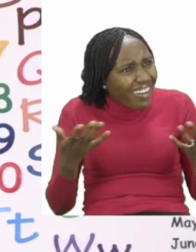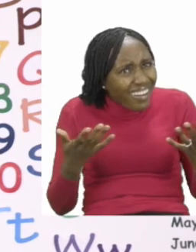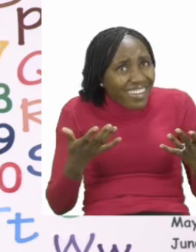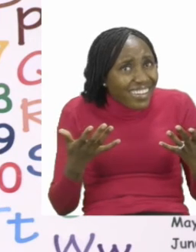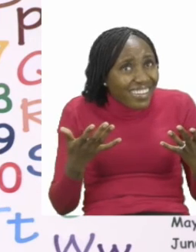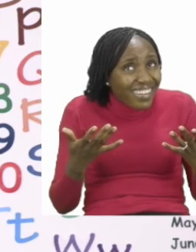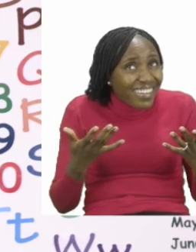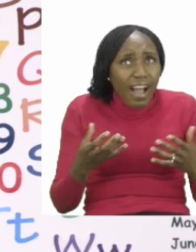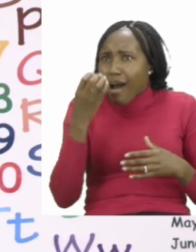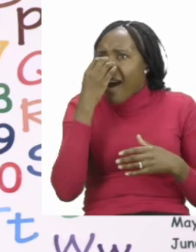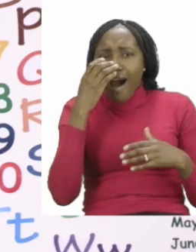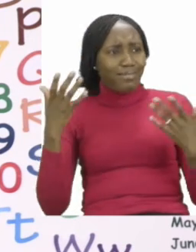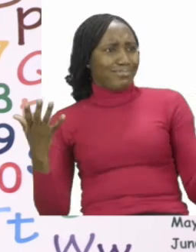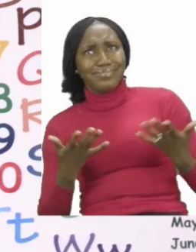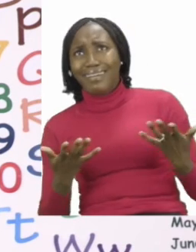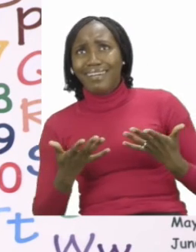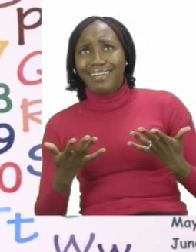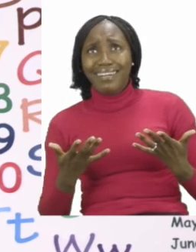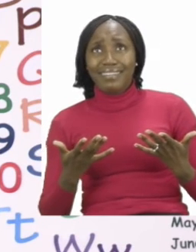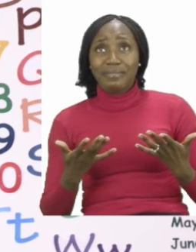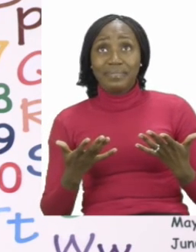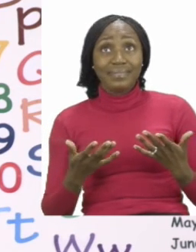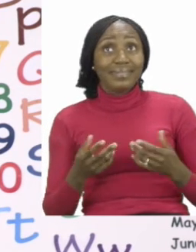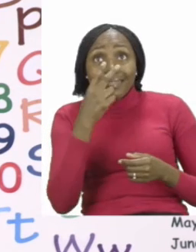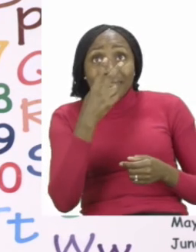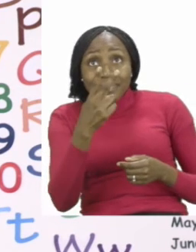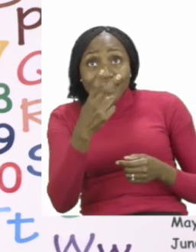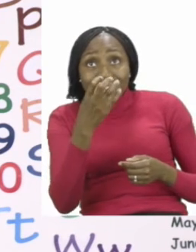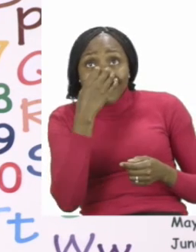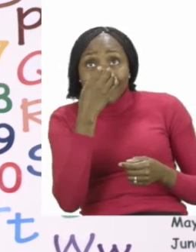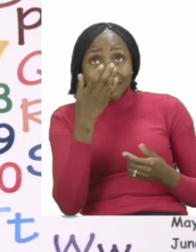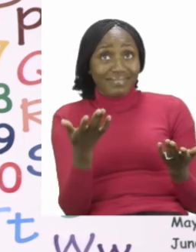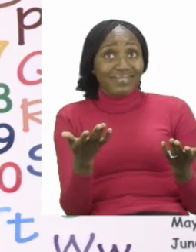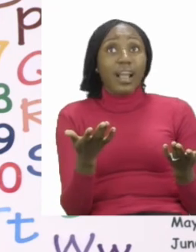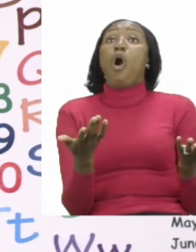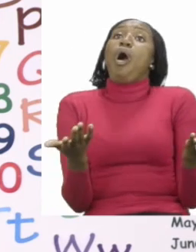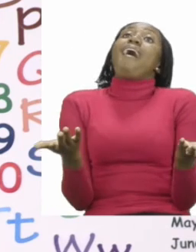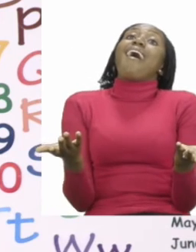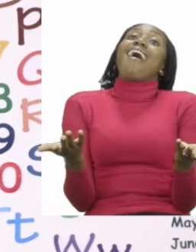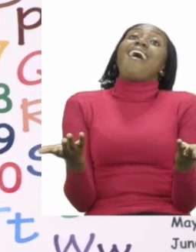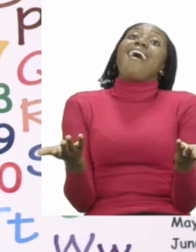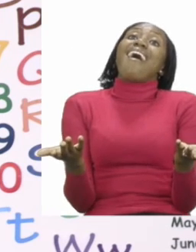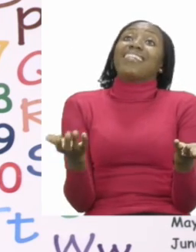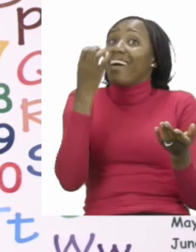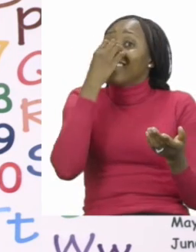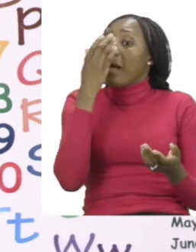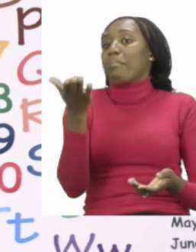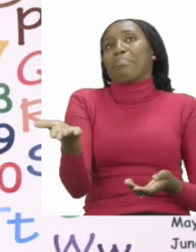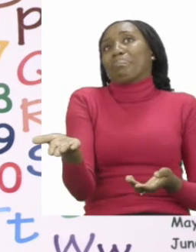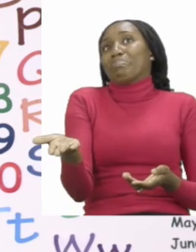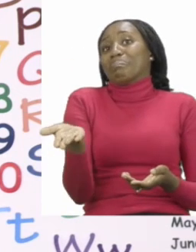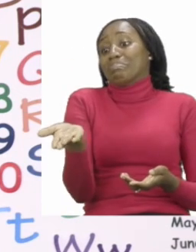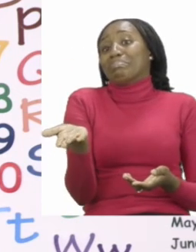are you? Do you see Zoshi anywhere? Zoshi? Oh, here he